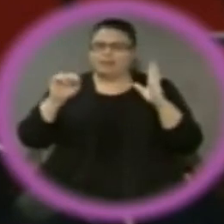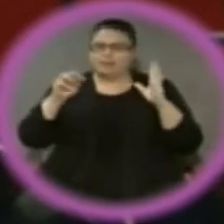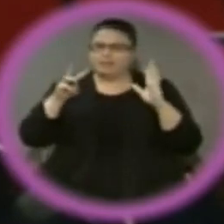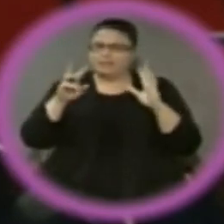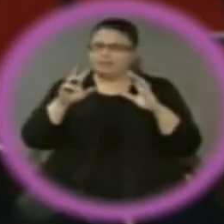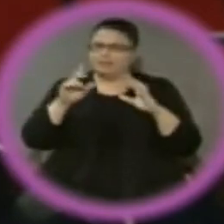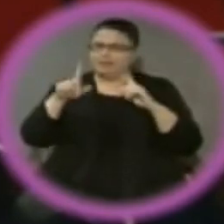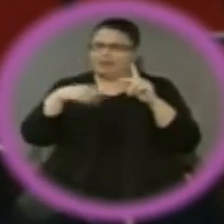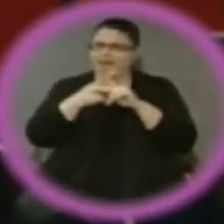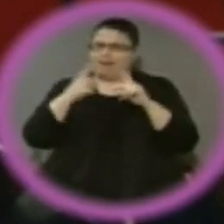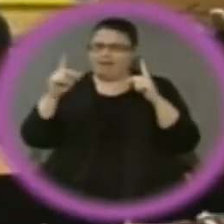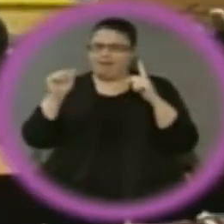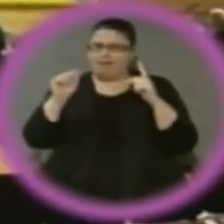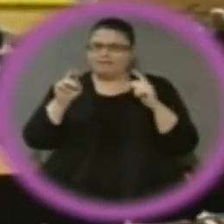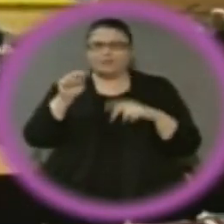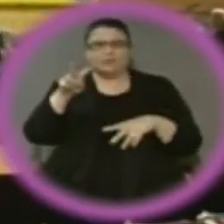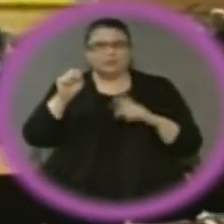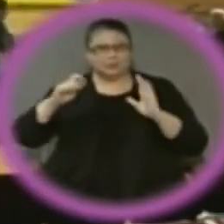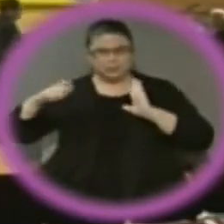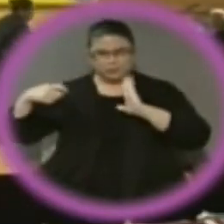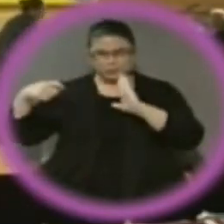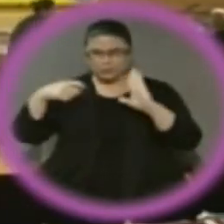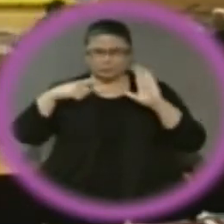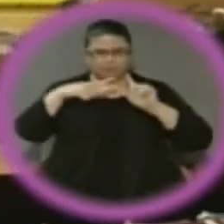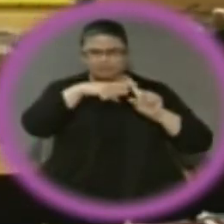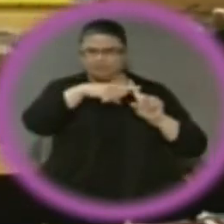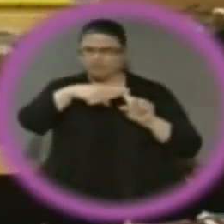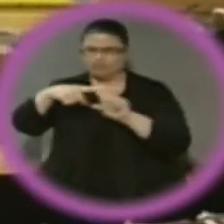by your teachers. Thank you. Thank you, ma'am. Thank you.